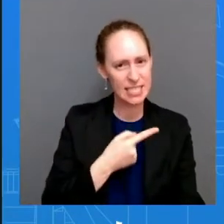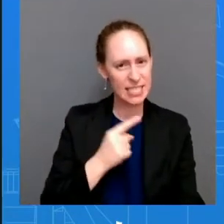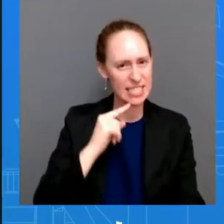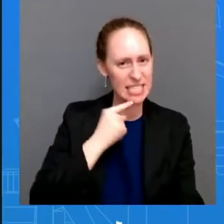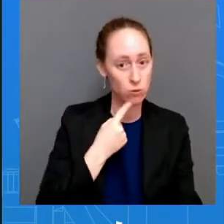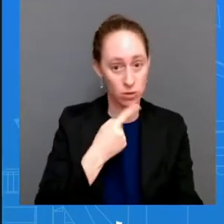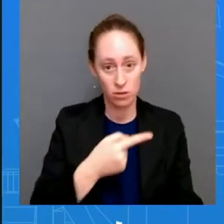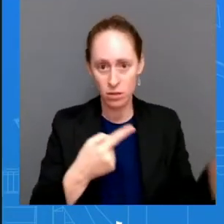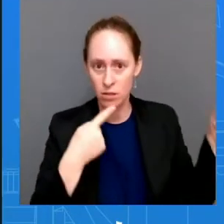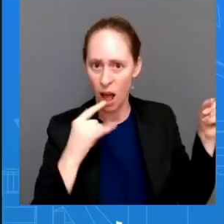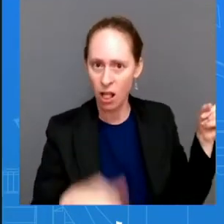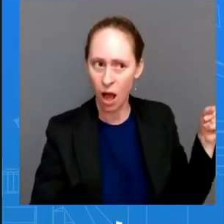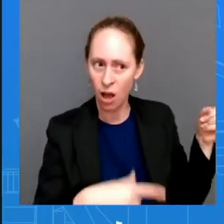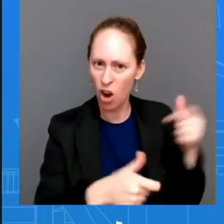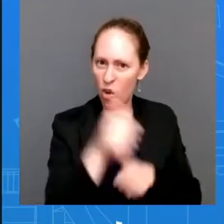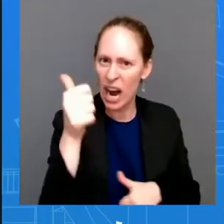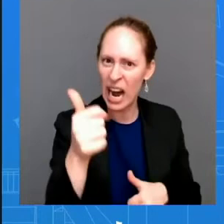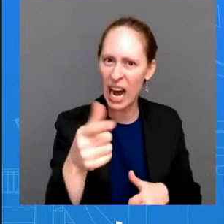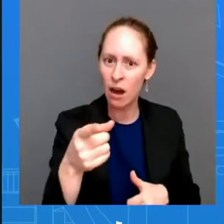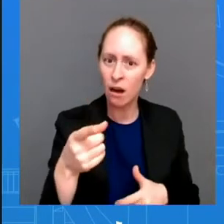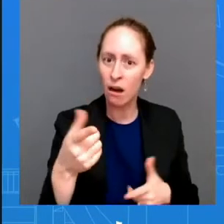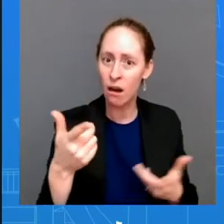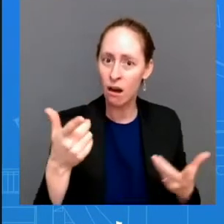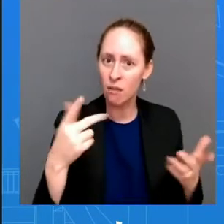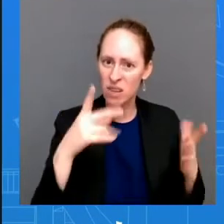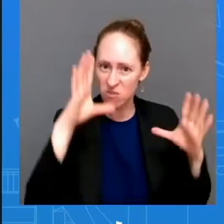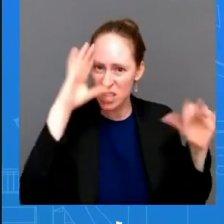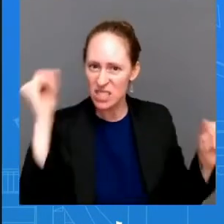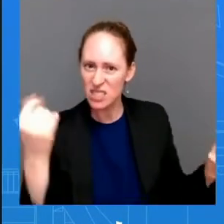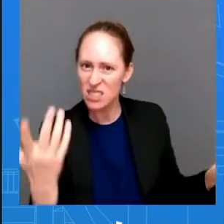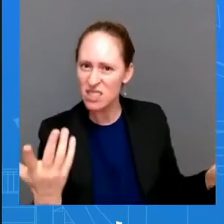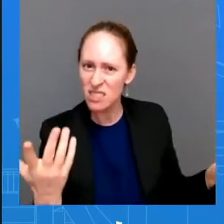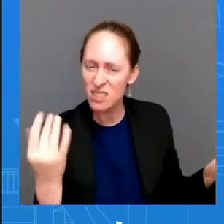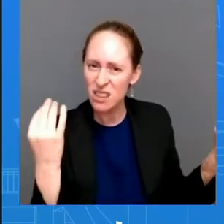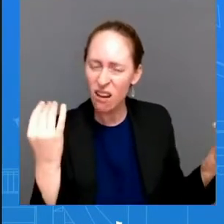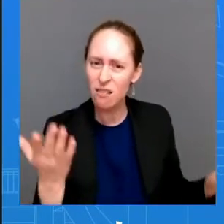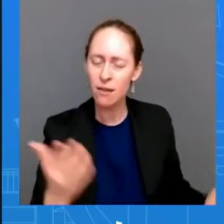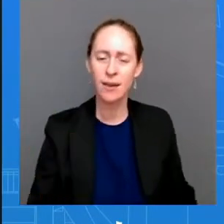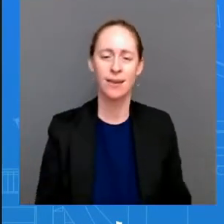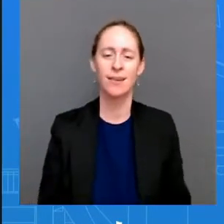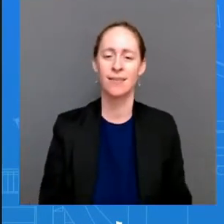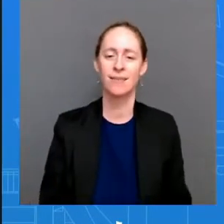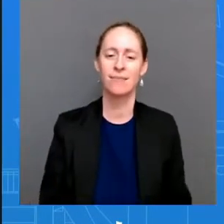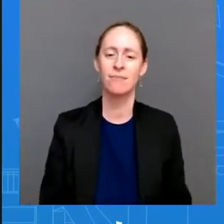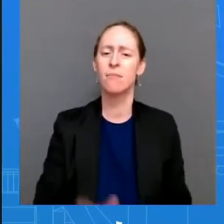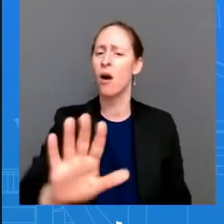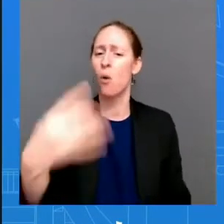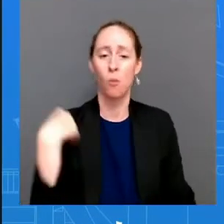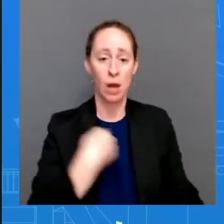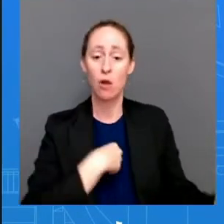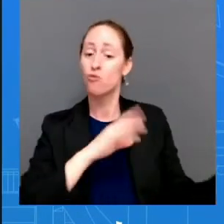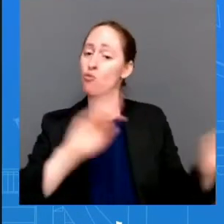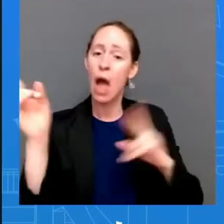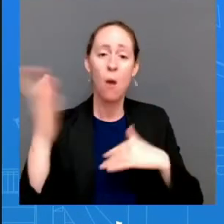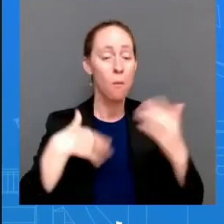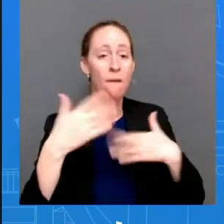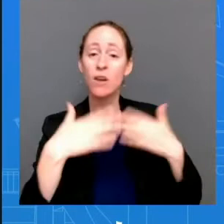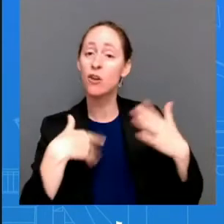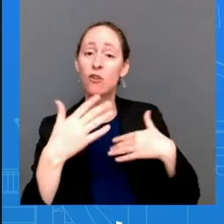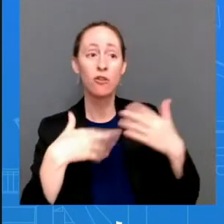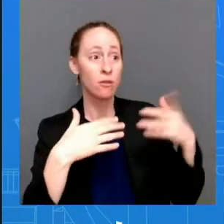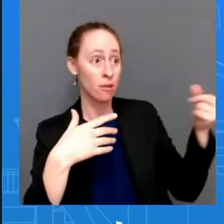want a crisis we are prepared to manage what beijing chooses to do nothing has changed when it comes to